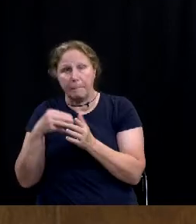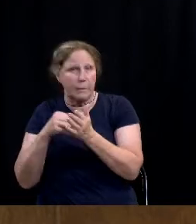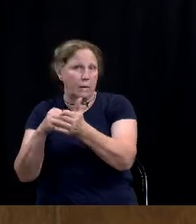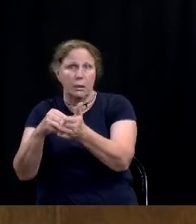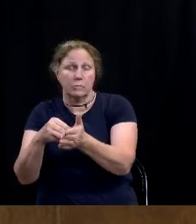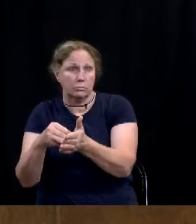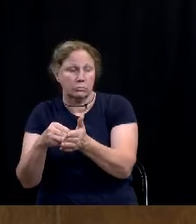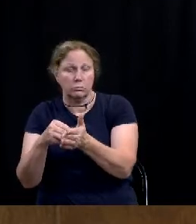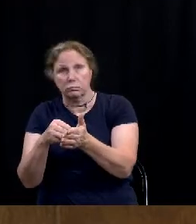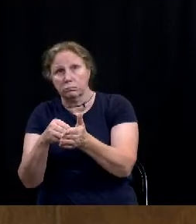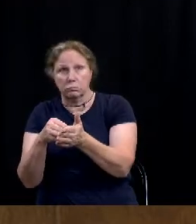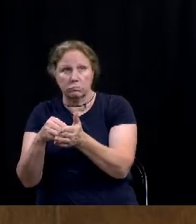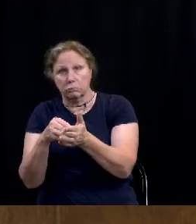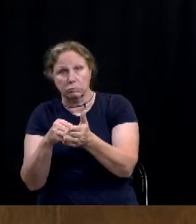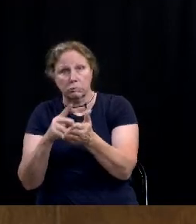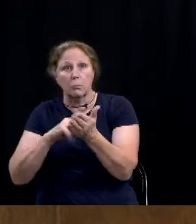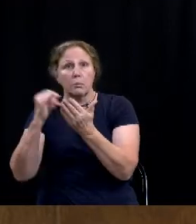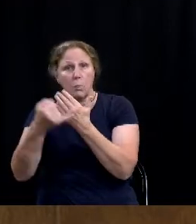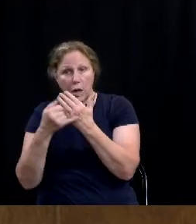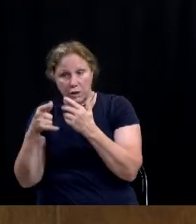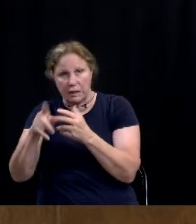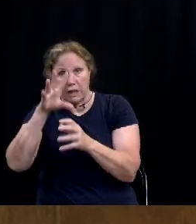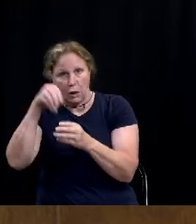projects there.